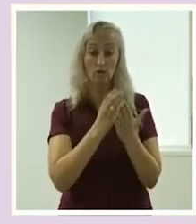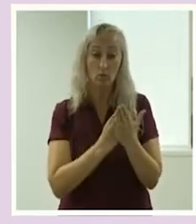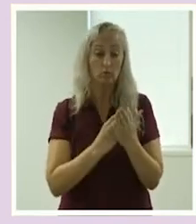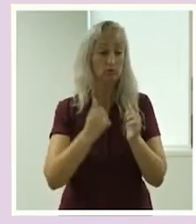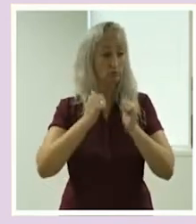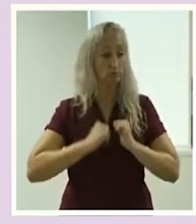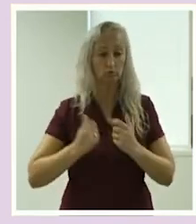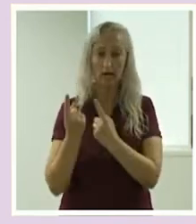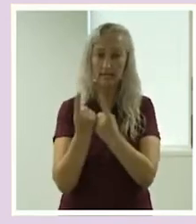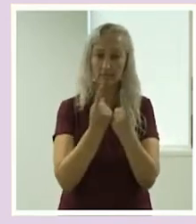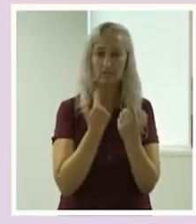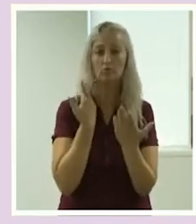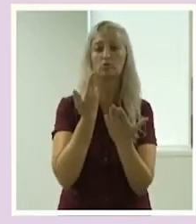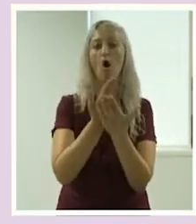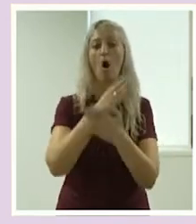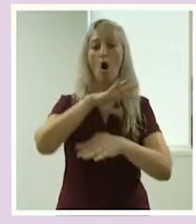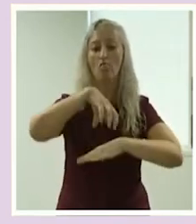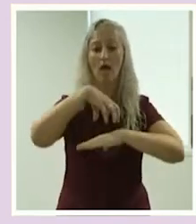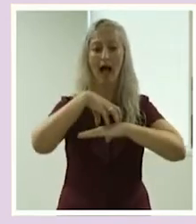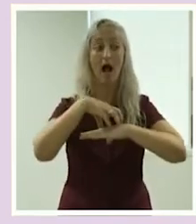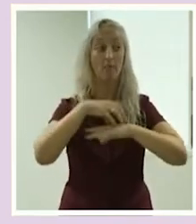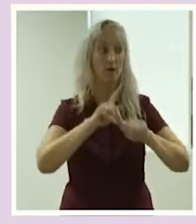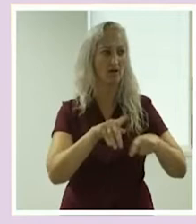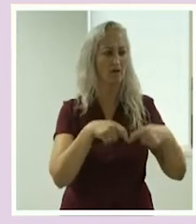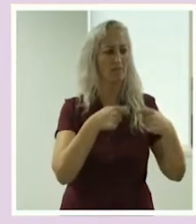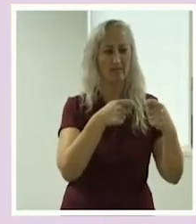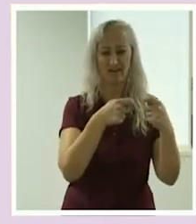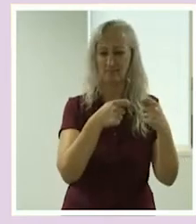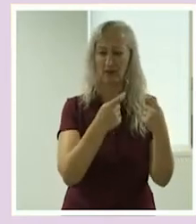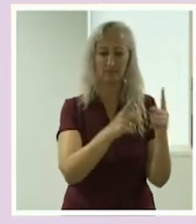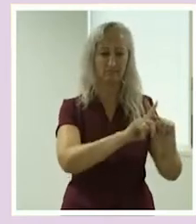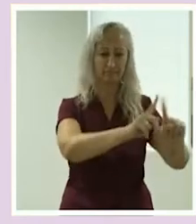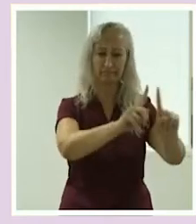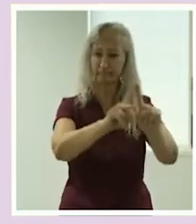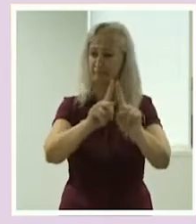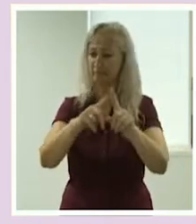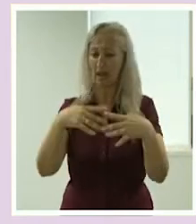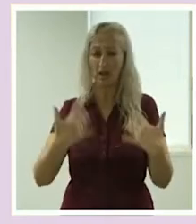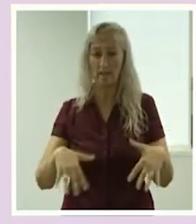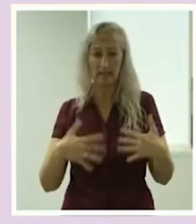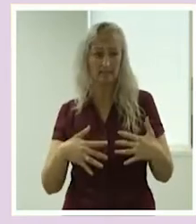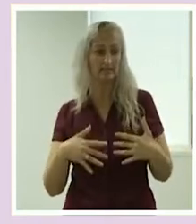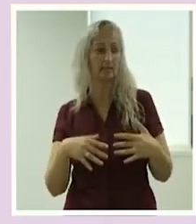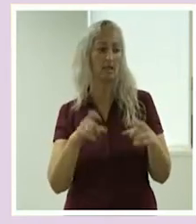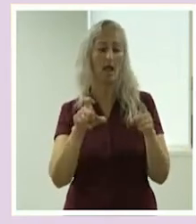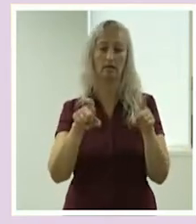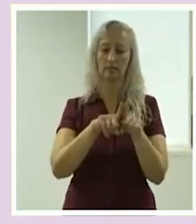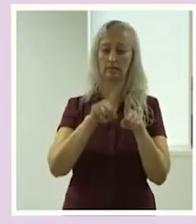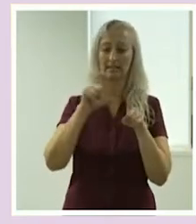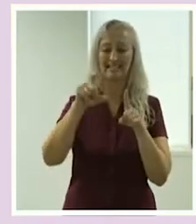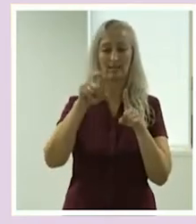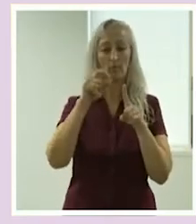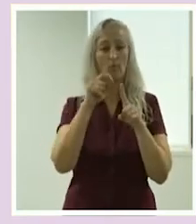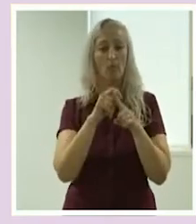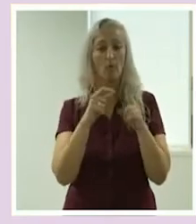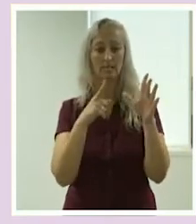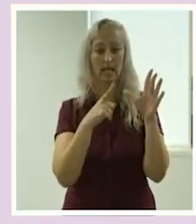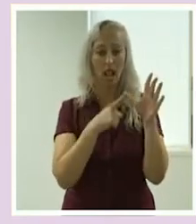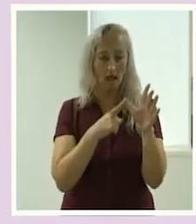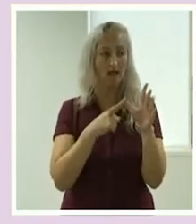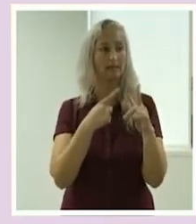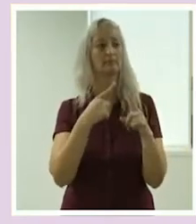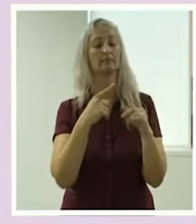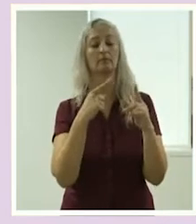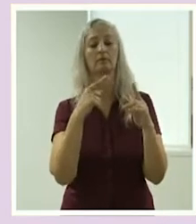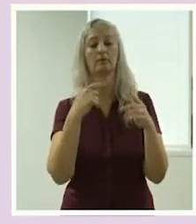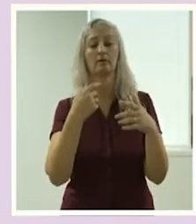provided by reputable organizations such as La Trobe University, Cerebral Palsy Alliance, OPAN and Dementia Australia. And this